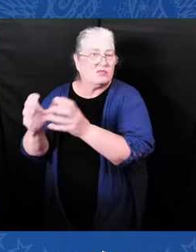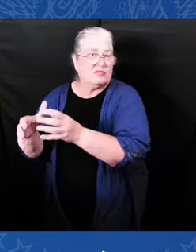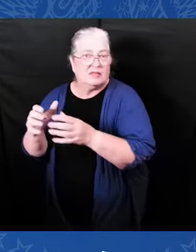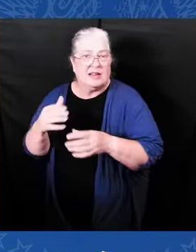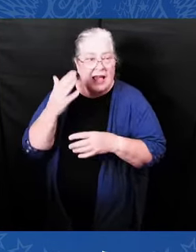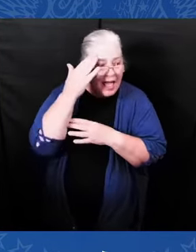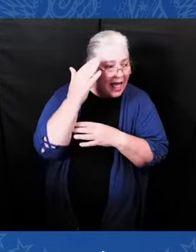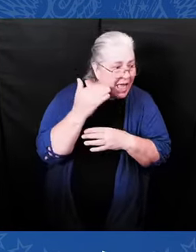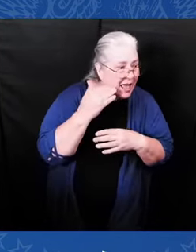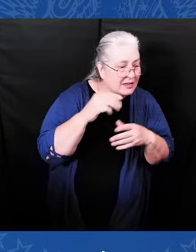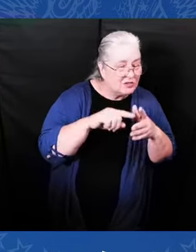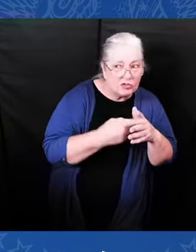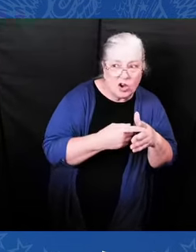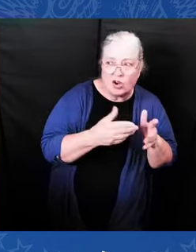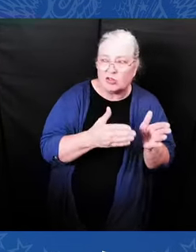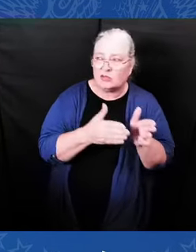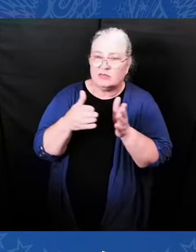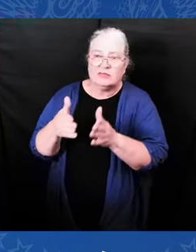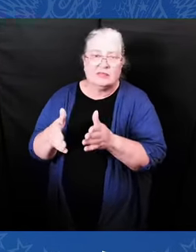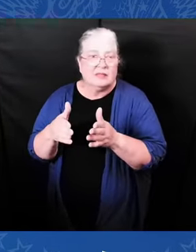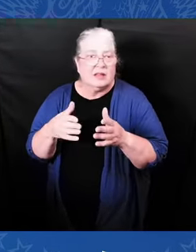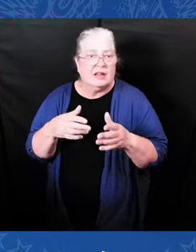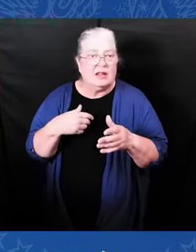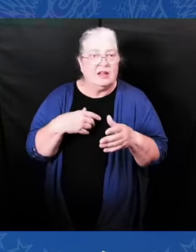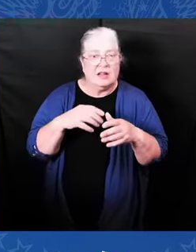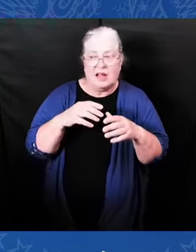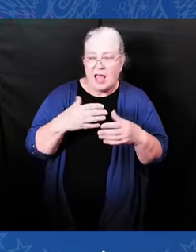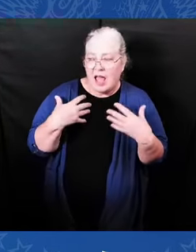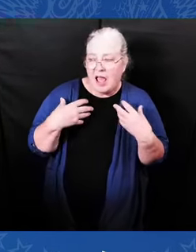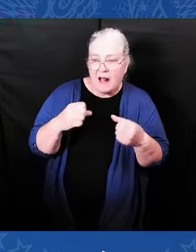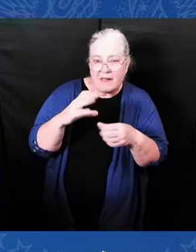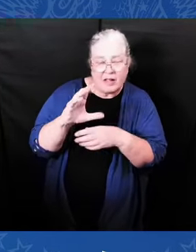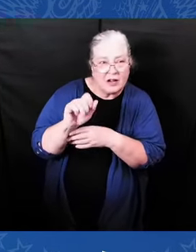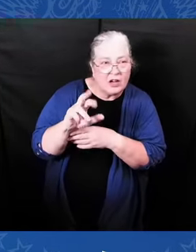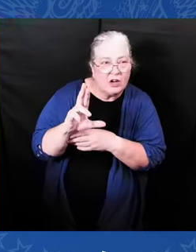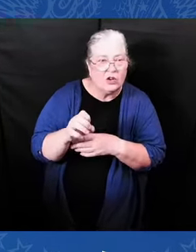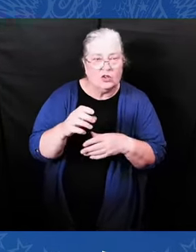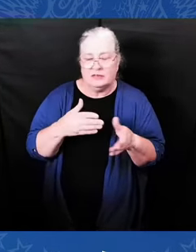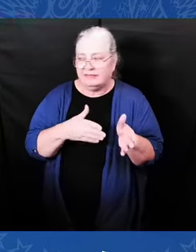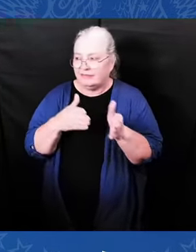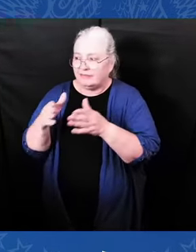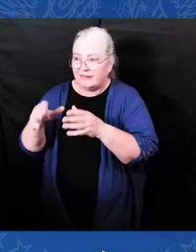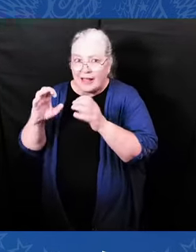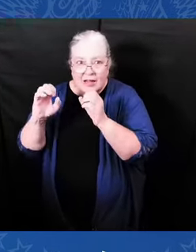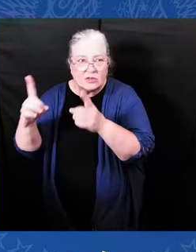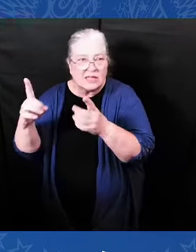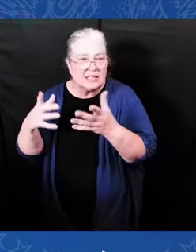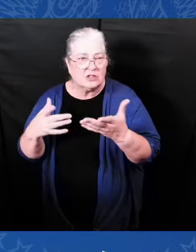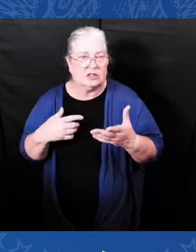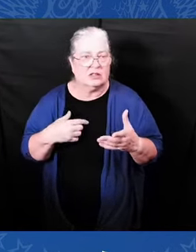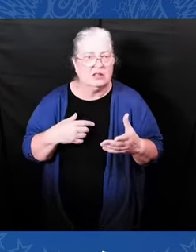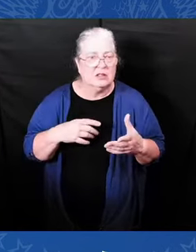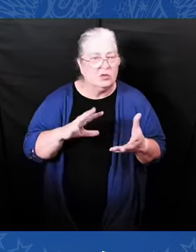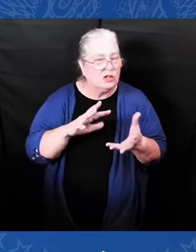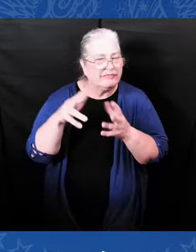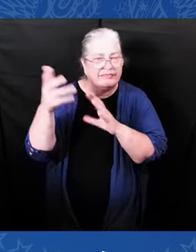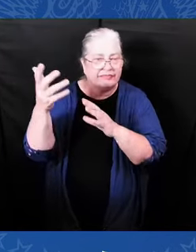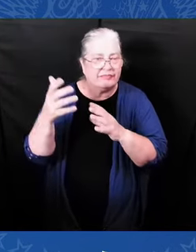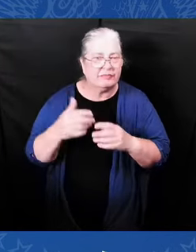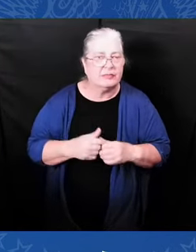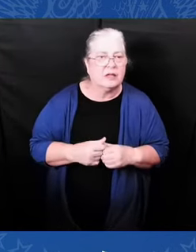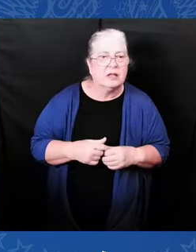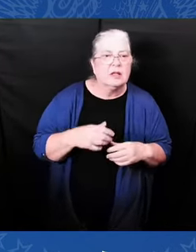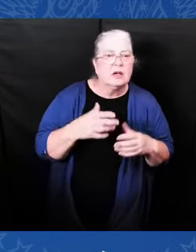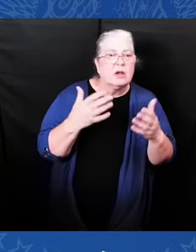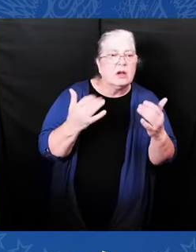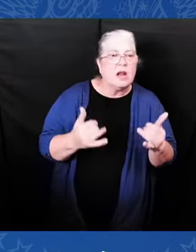no intention of running for office again. I just lost my son Beau — a major decorated — anyway,